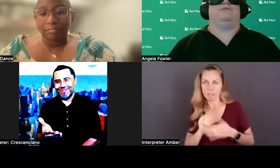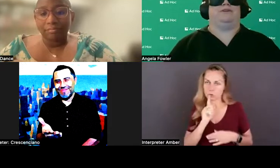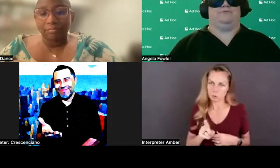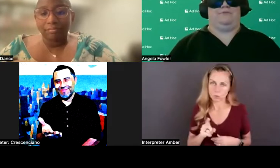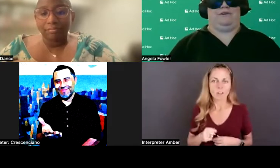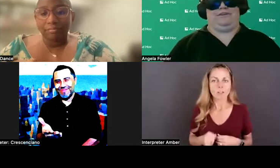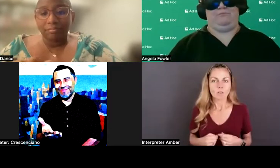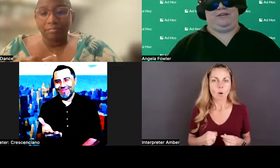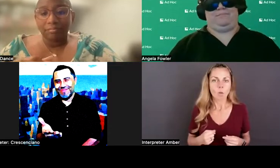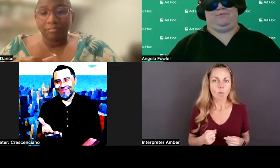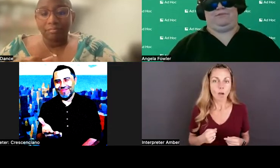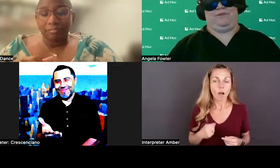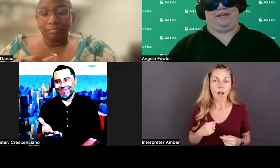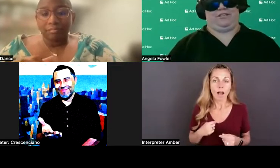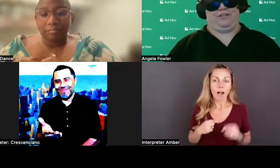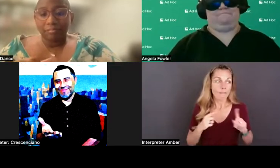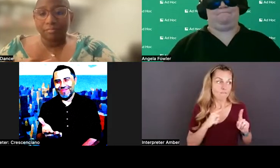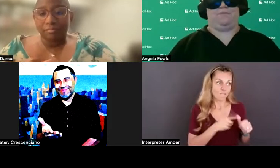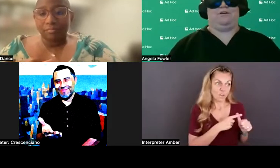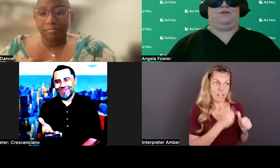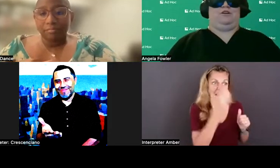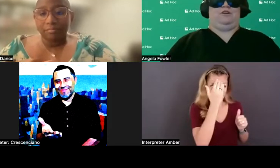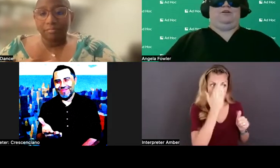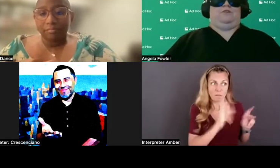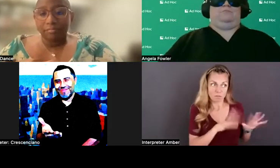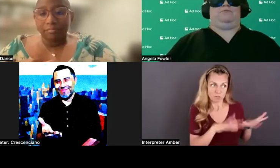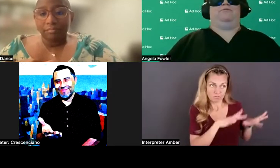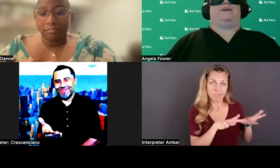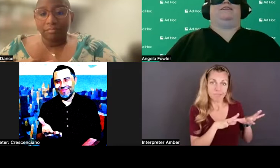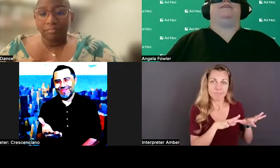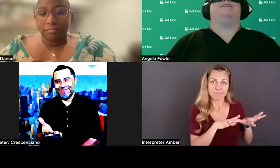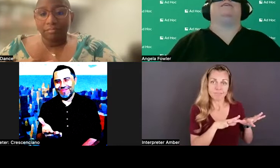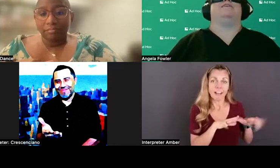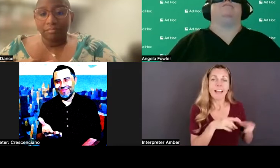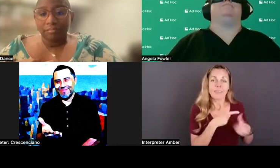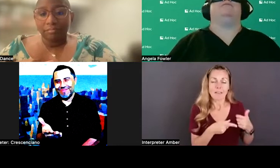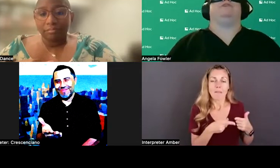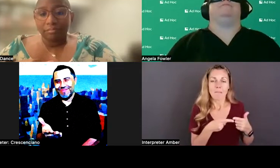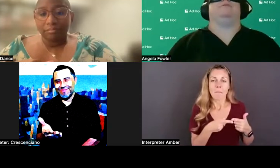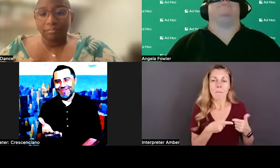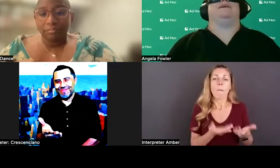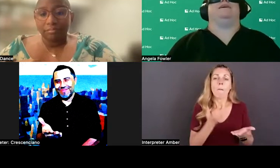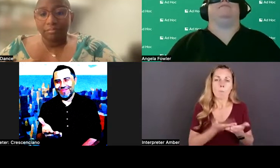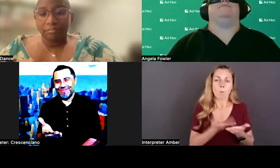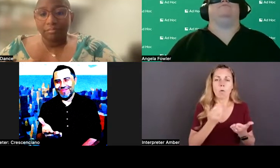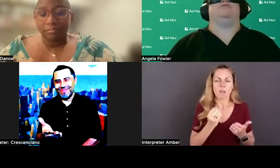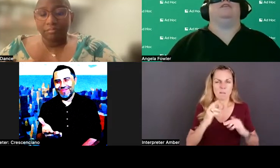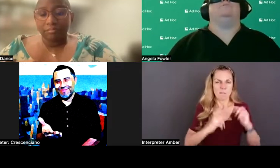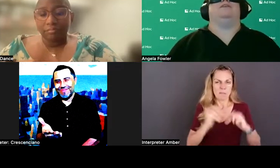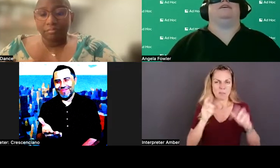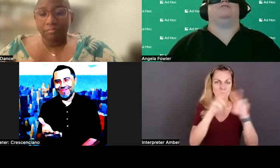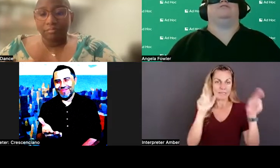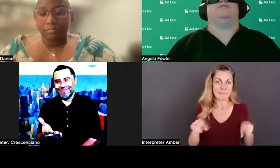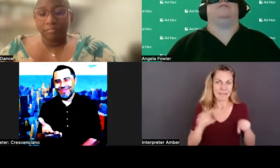basically going to where I knew people to actually proving and building a resume at those